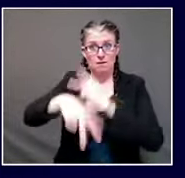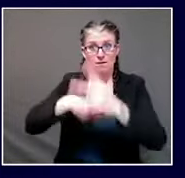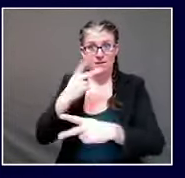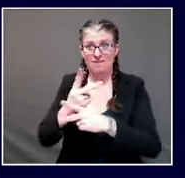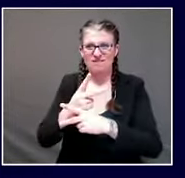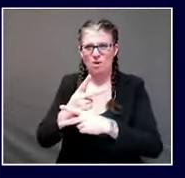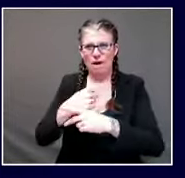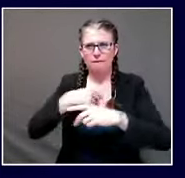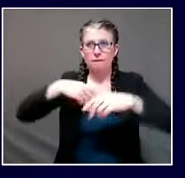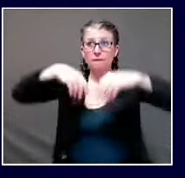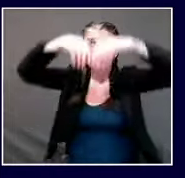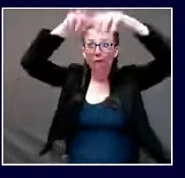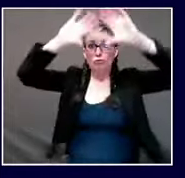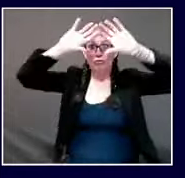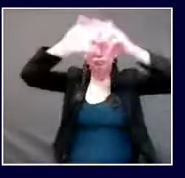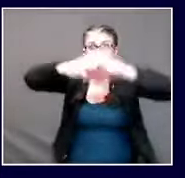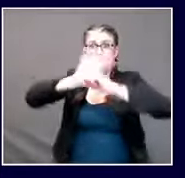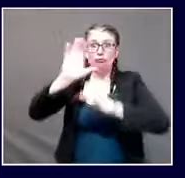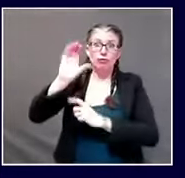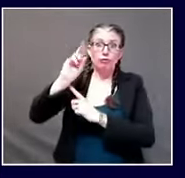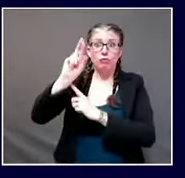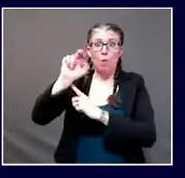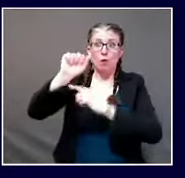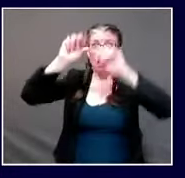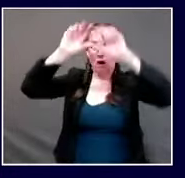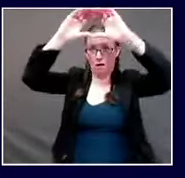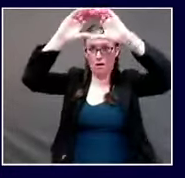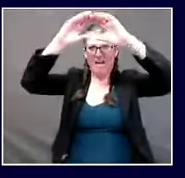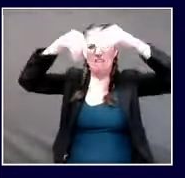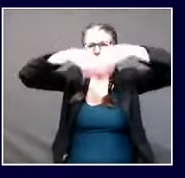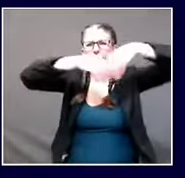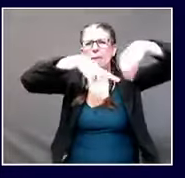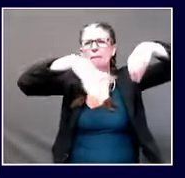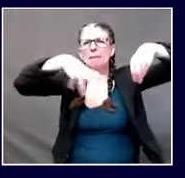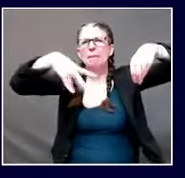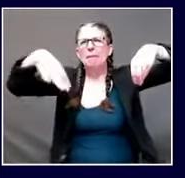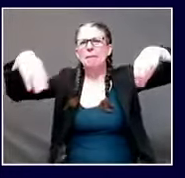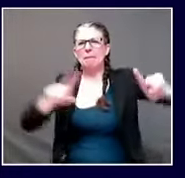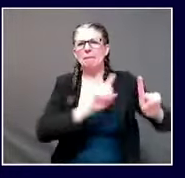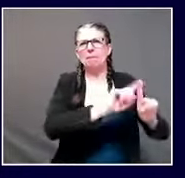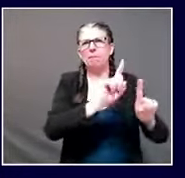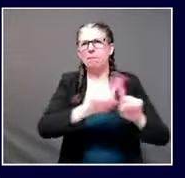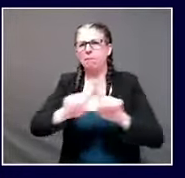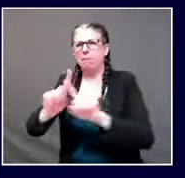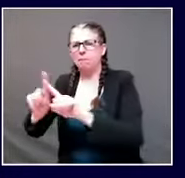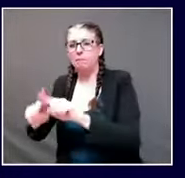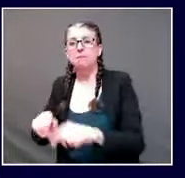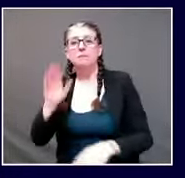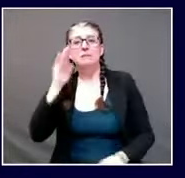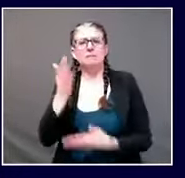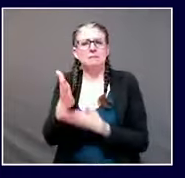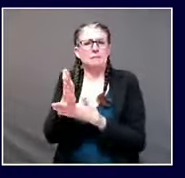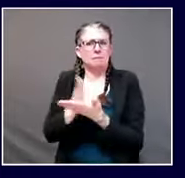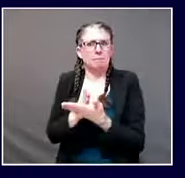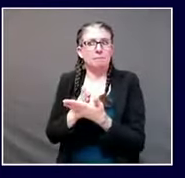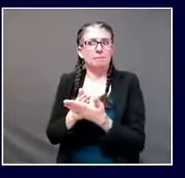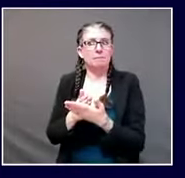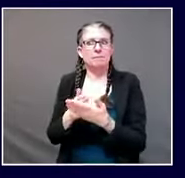that caused it to be more contagious does that mean that again similar to the flu vaccine that efficacy